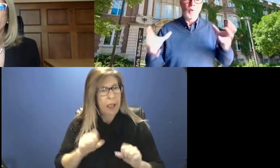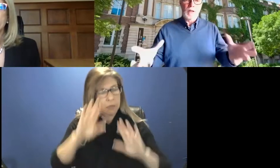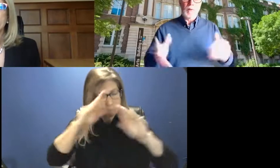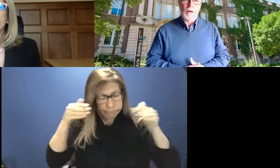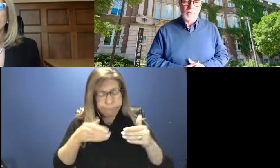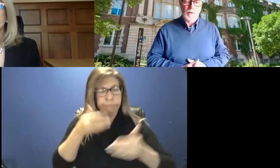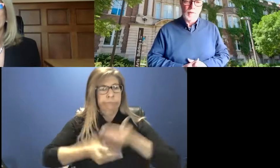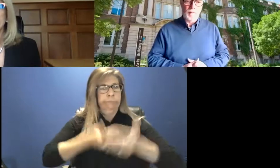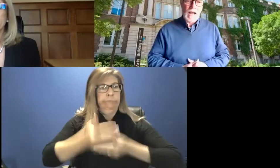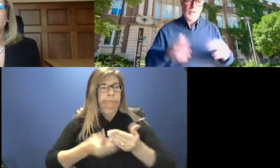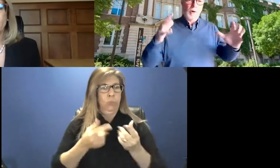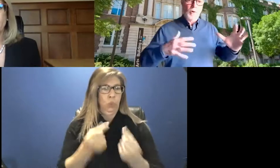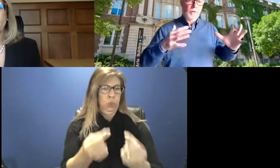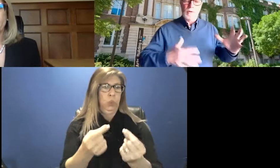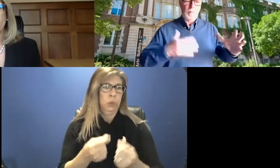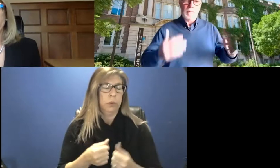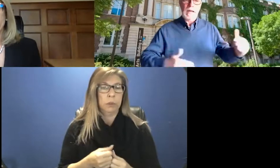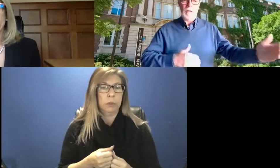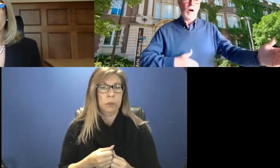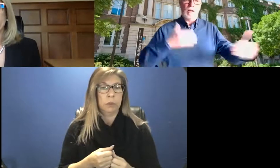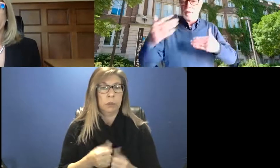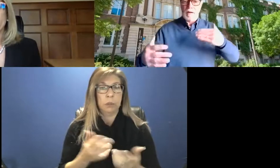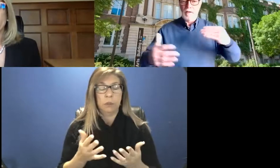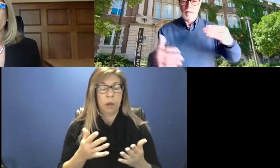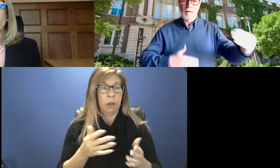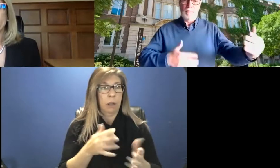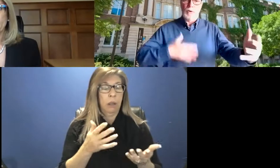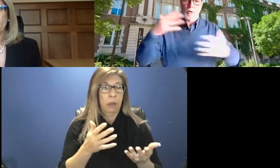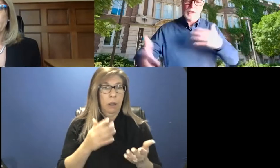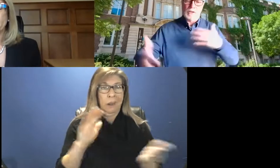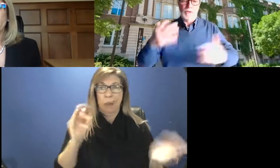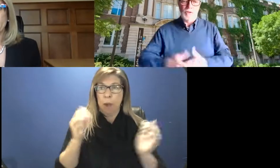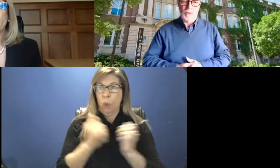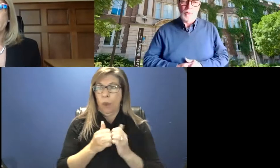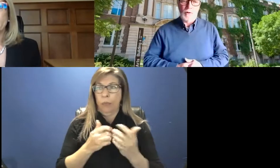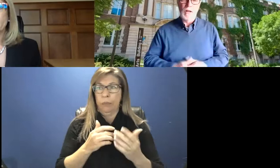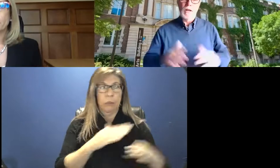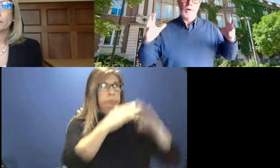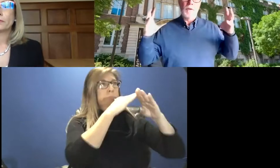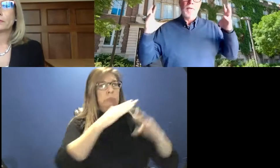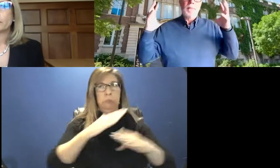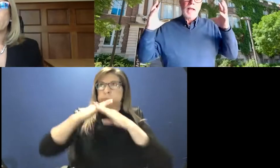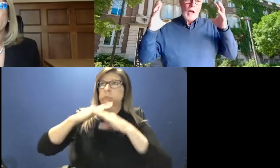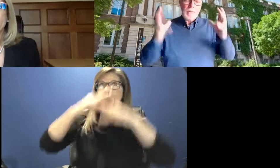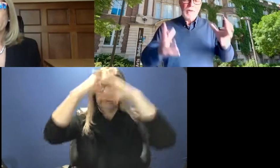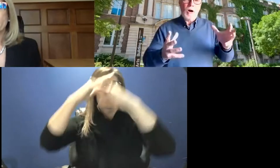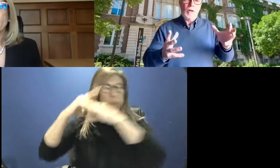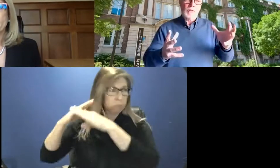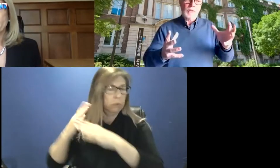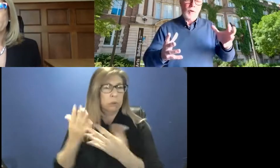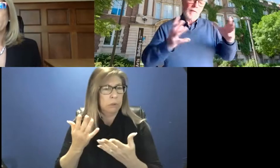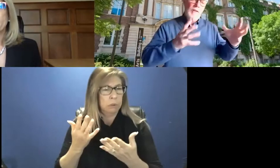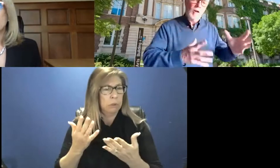really want to do as opposed to getting caught up in, in, in bureaucratic challenges and so on. So helping the